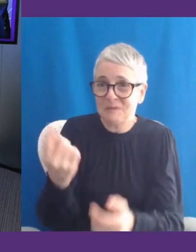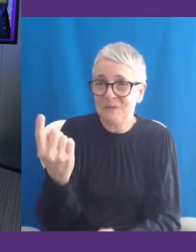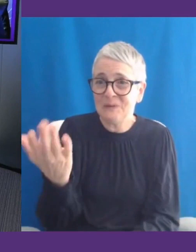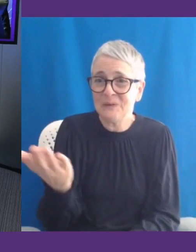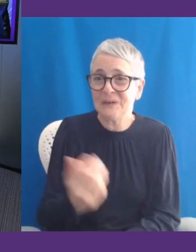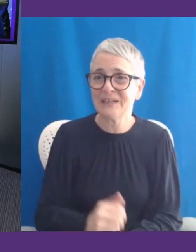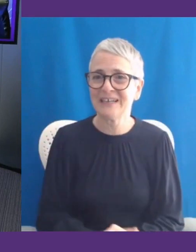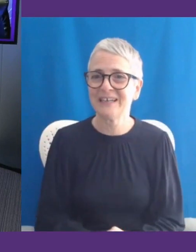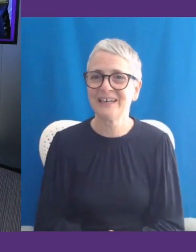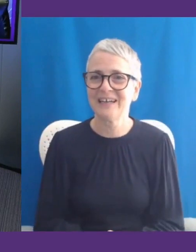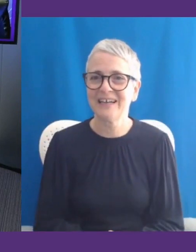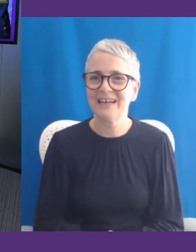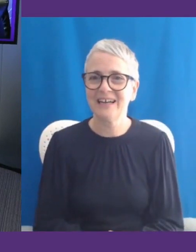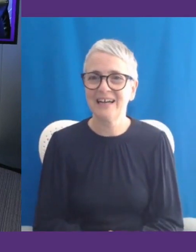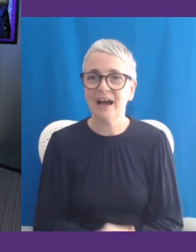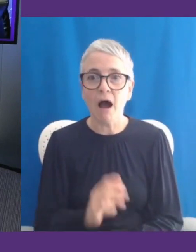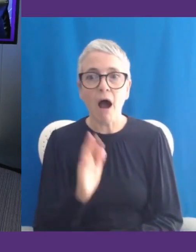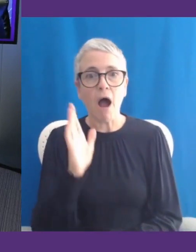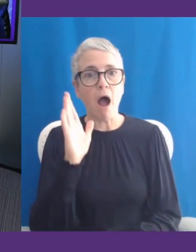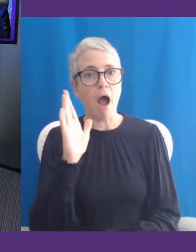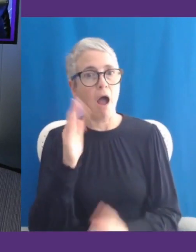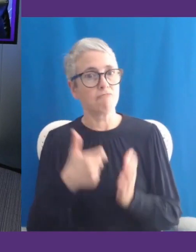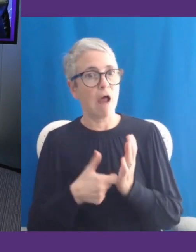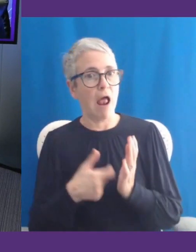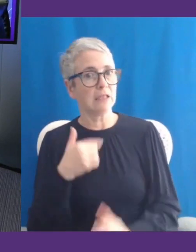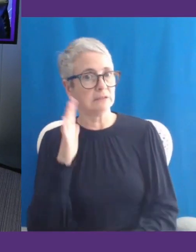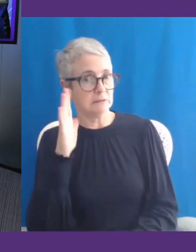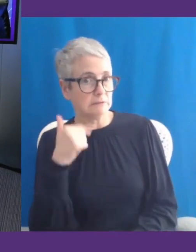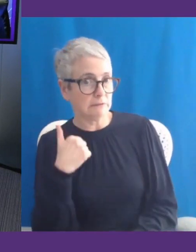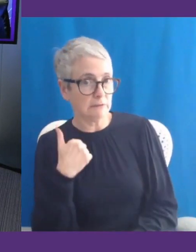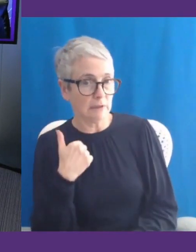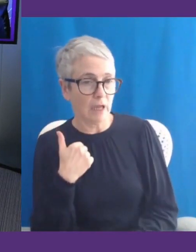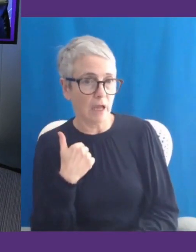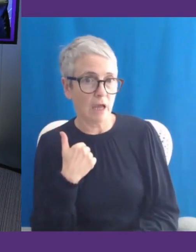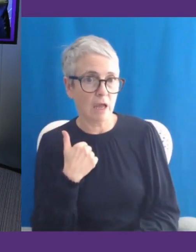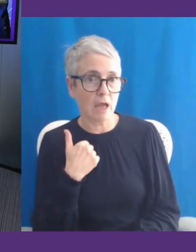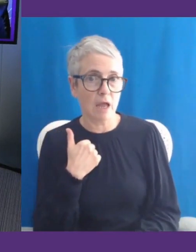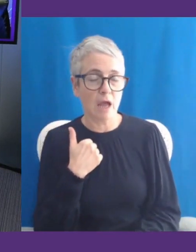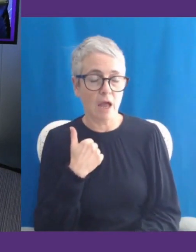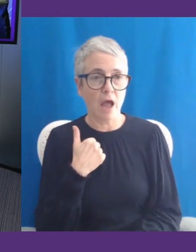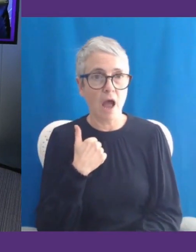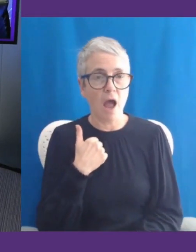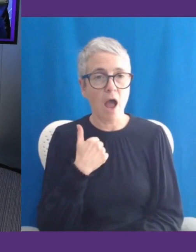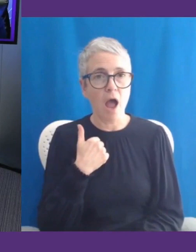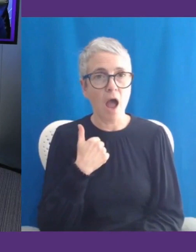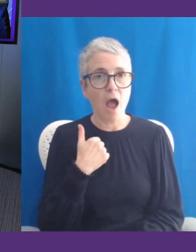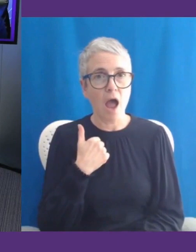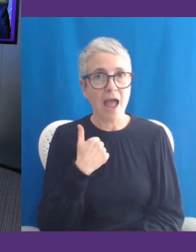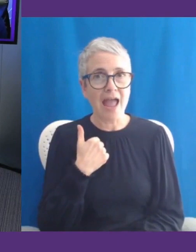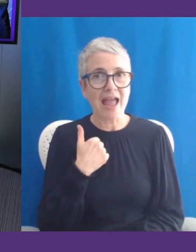I would love to jump in because I think Celia's point is excellent. And really it's yes and.